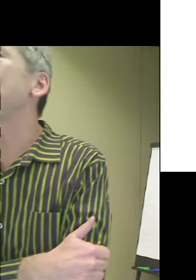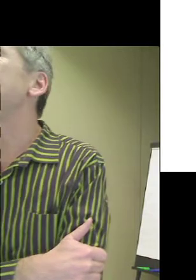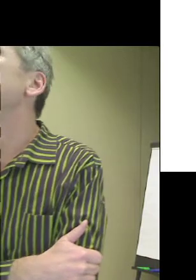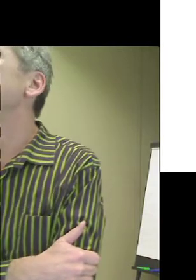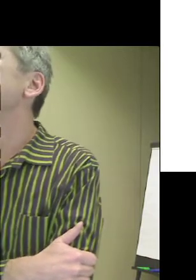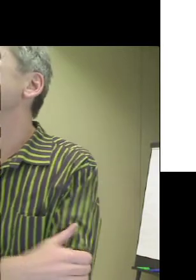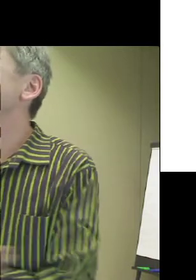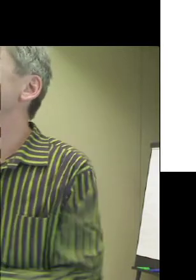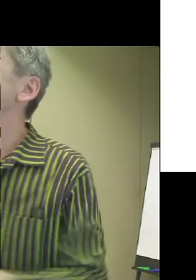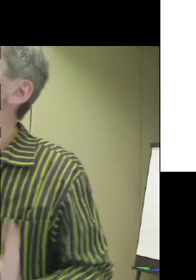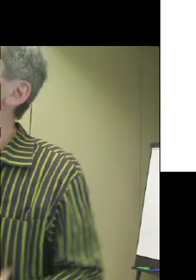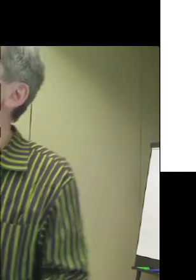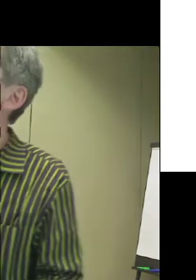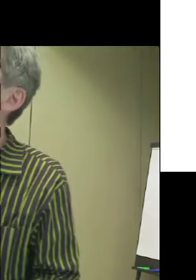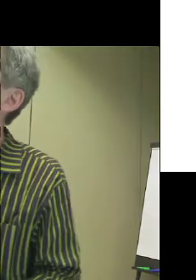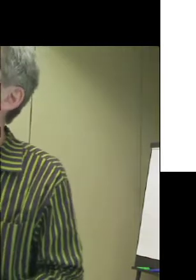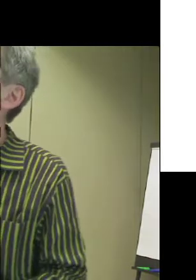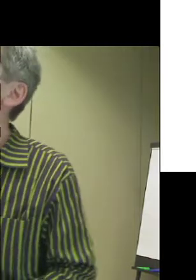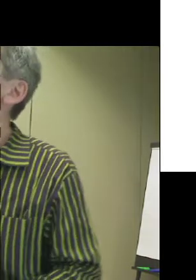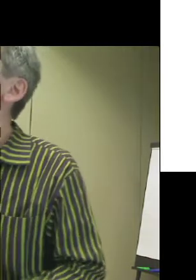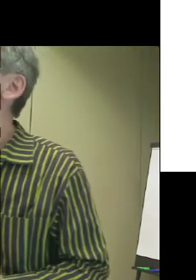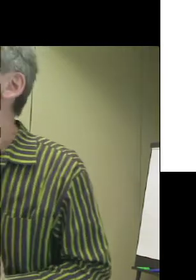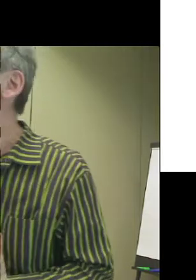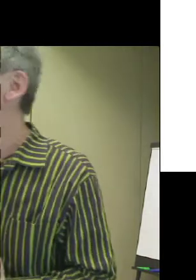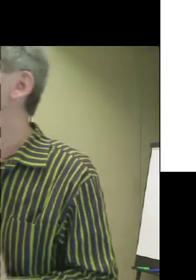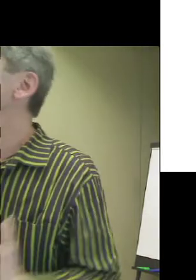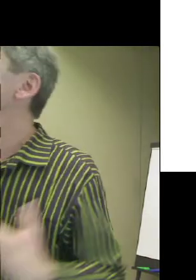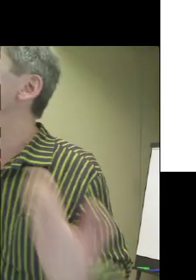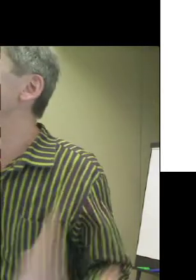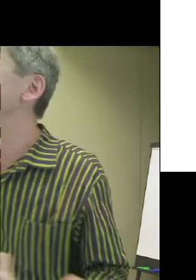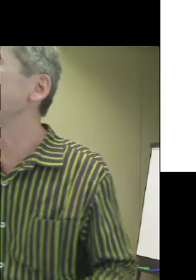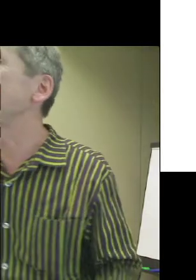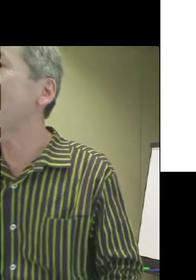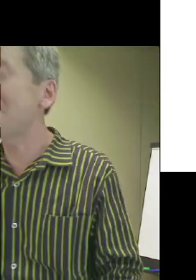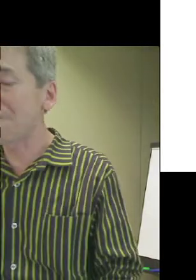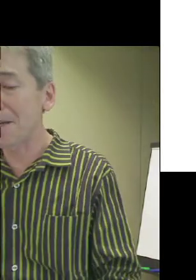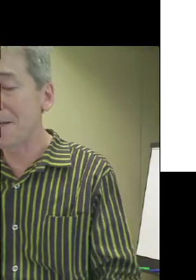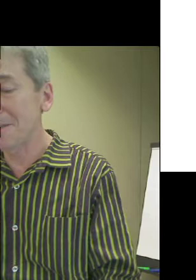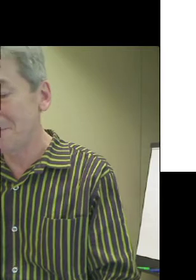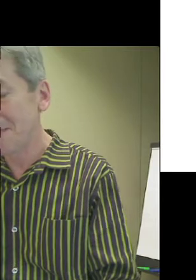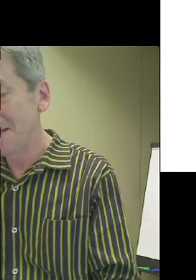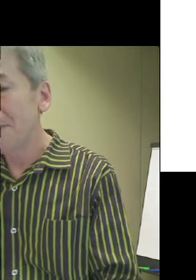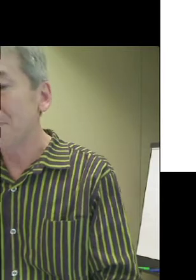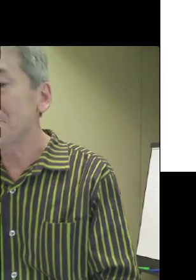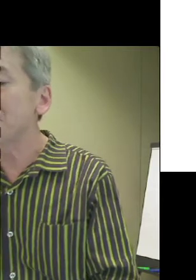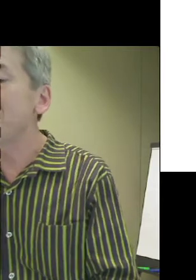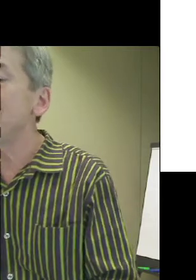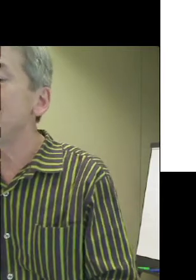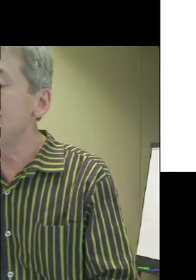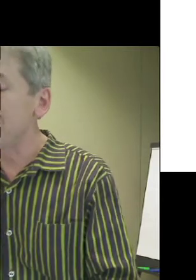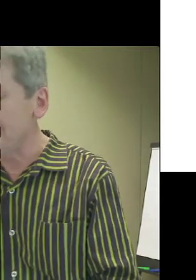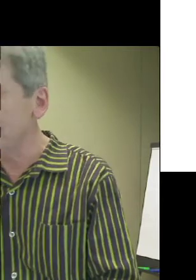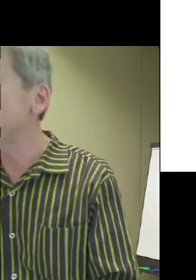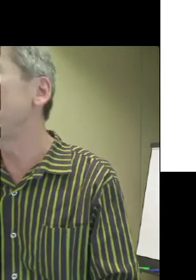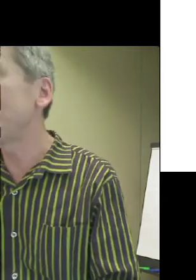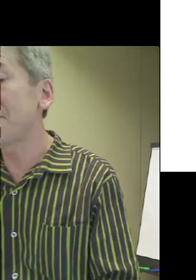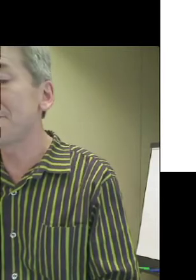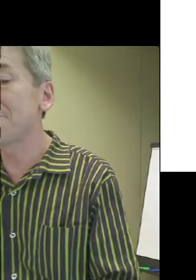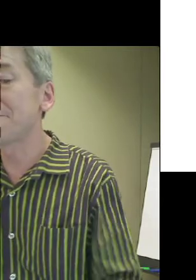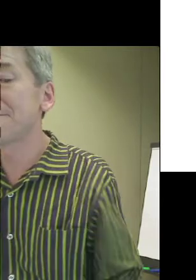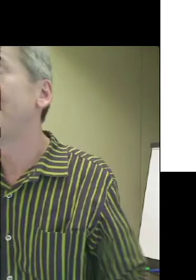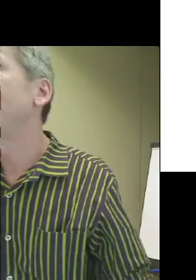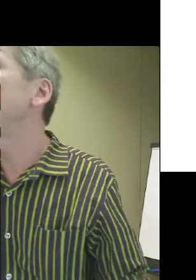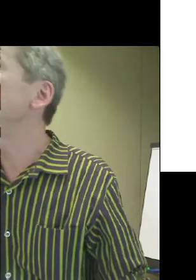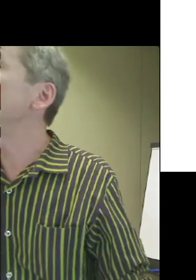how far have we got? I gave you half of the answer, which is mine. I'm happy to objectify it. But on the way to the inclusive